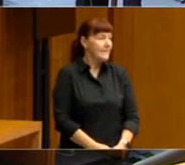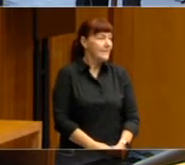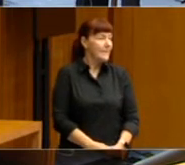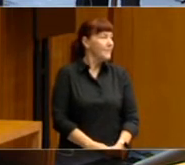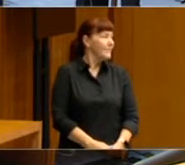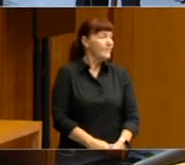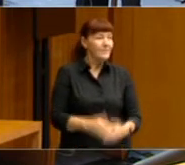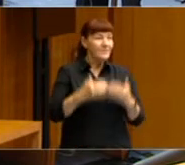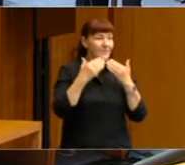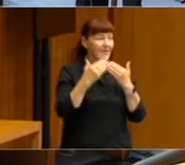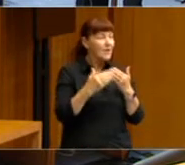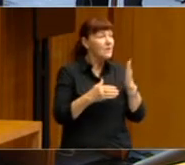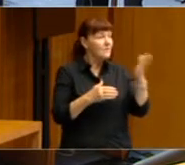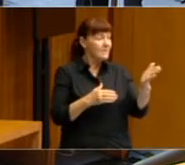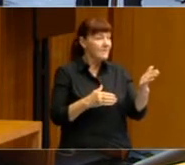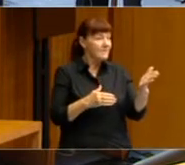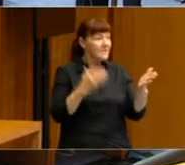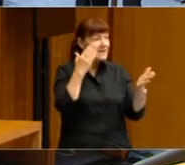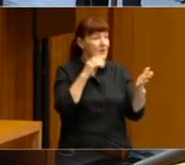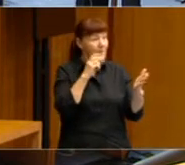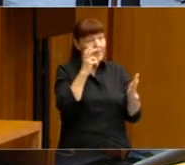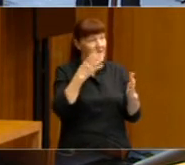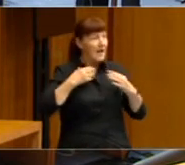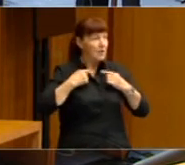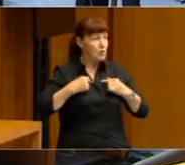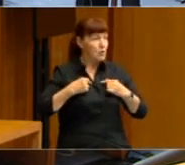Thank you. And the gentleman there in the dark shirt.